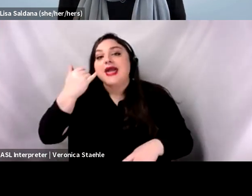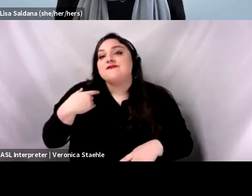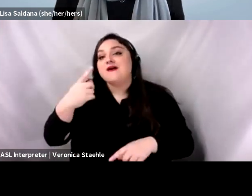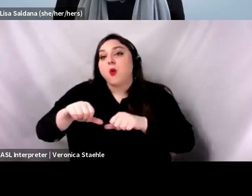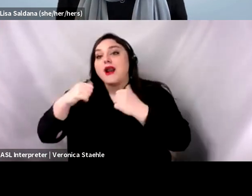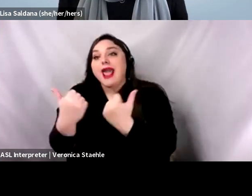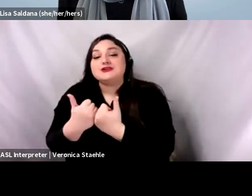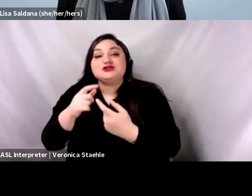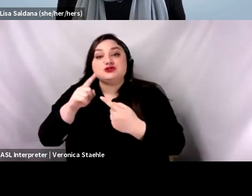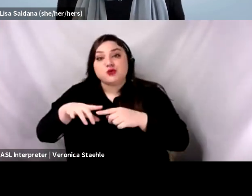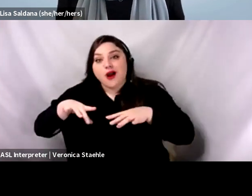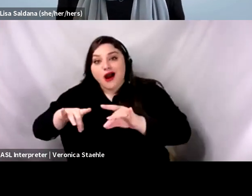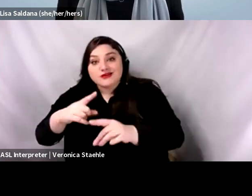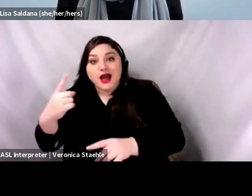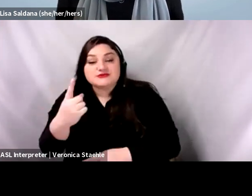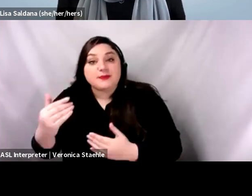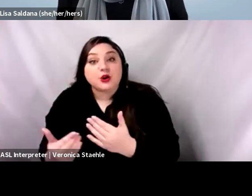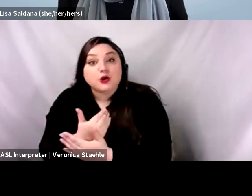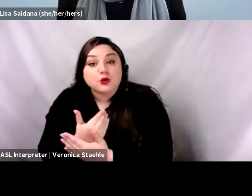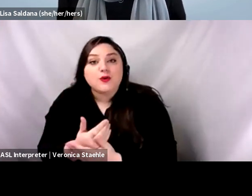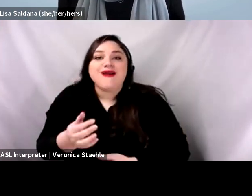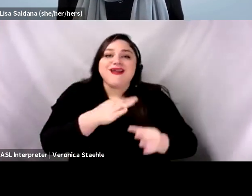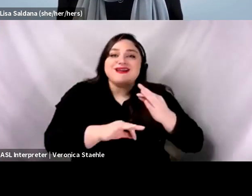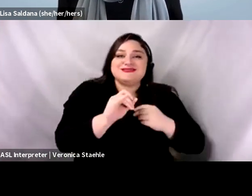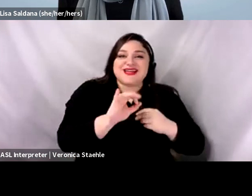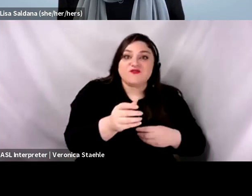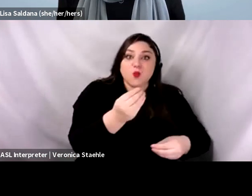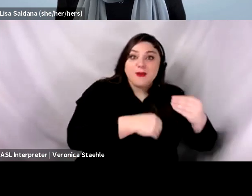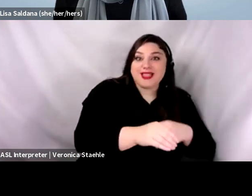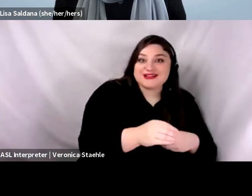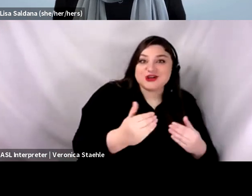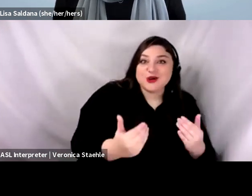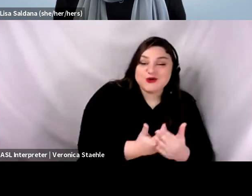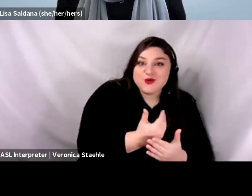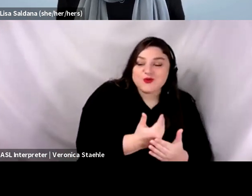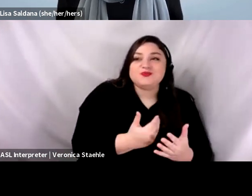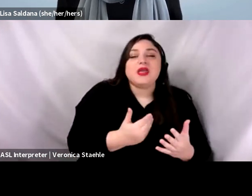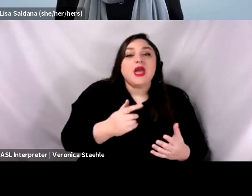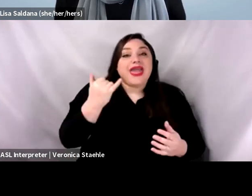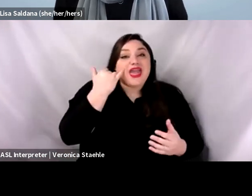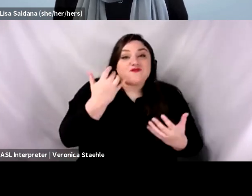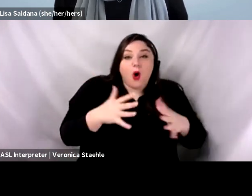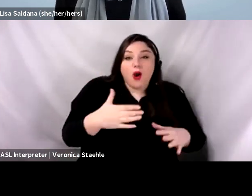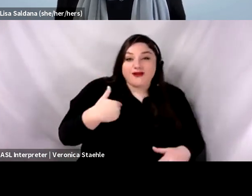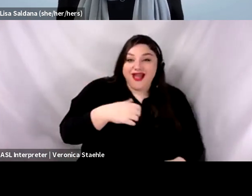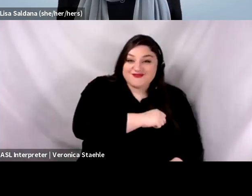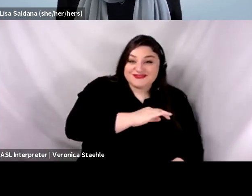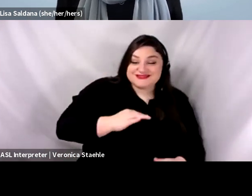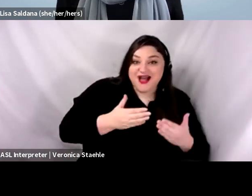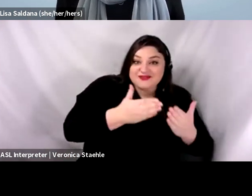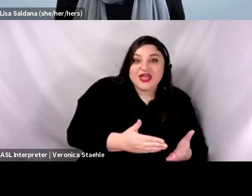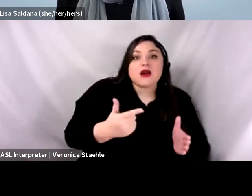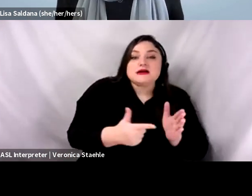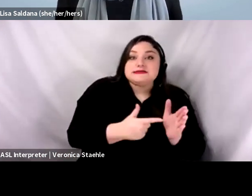new thing, that there's a tendency to want to just use that existing staff for that, um, implementation. And while